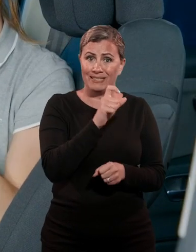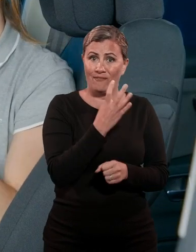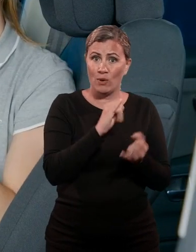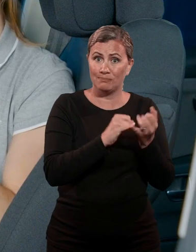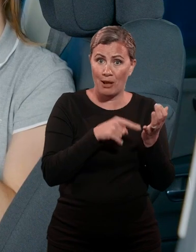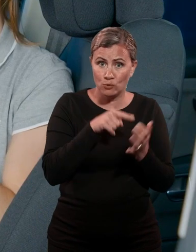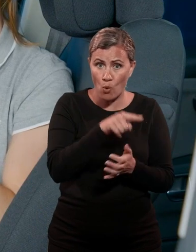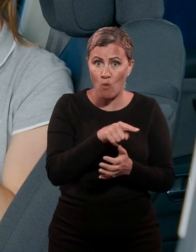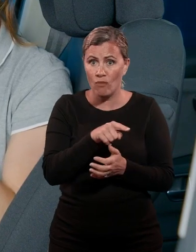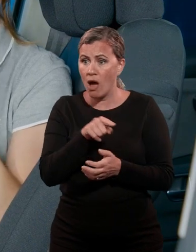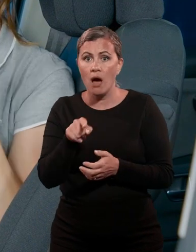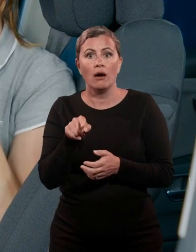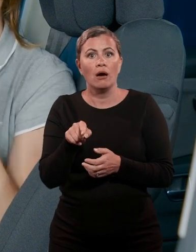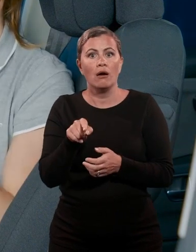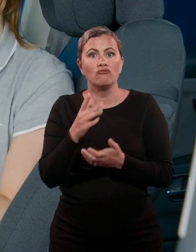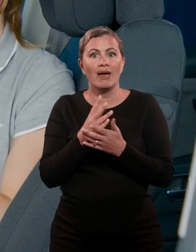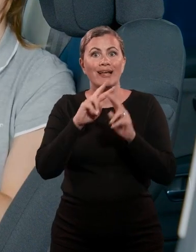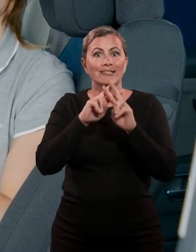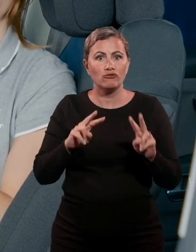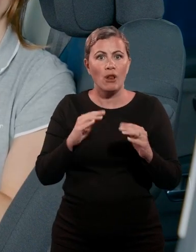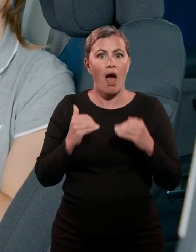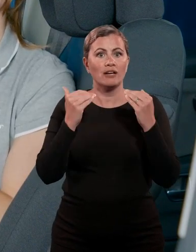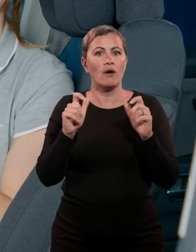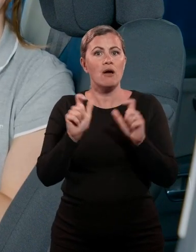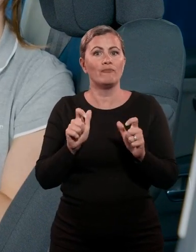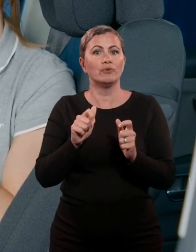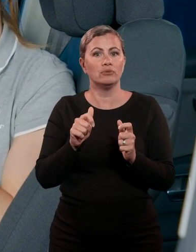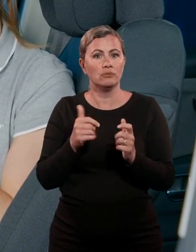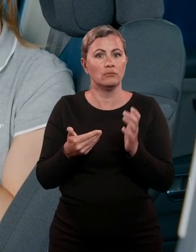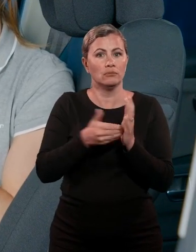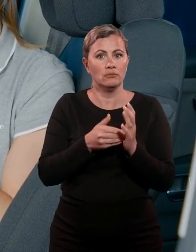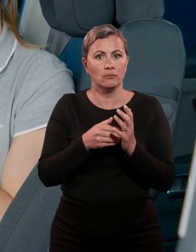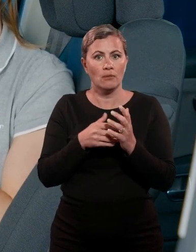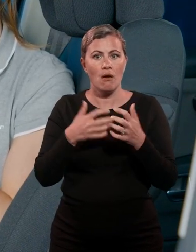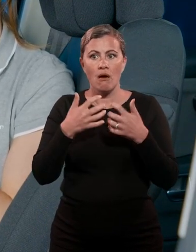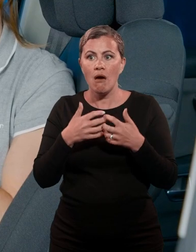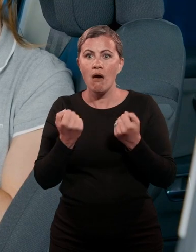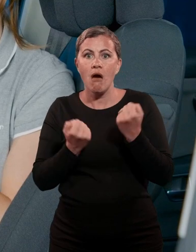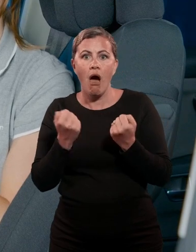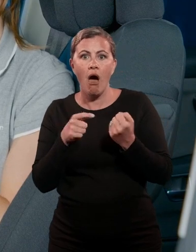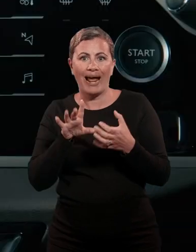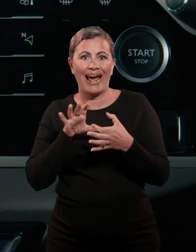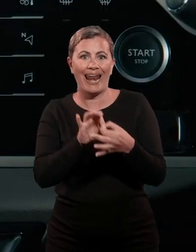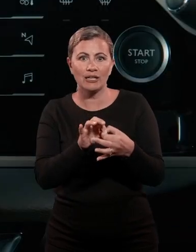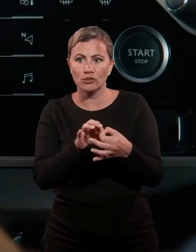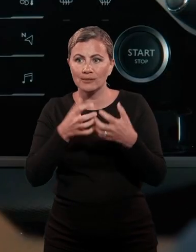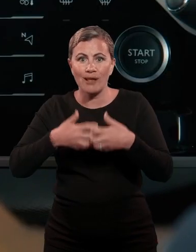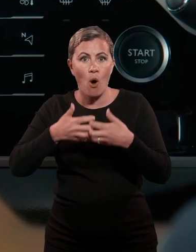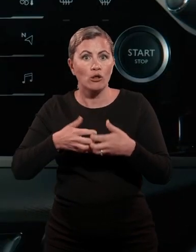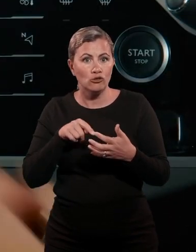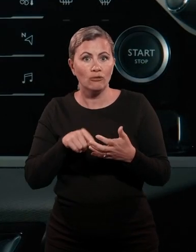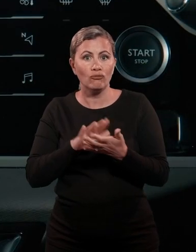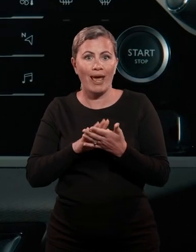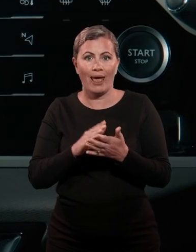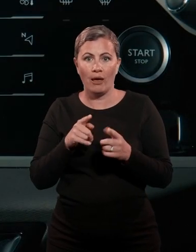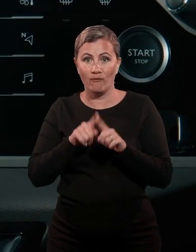in Grand C4 Space Tourer, the reach of the Citroen Advanced Comfort programme extends into the car's connectivity technology. Using mirror